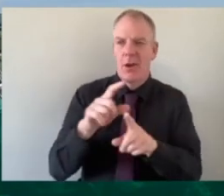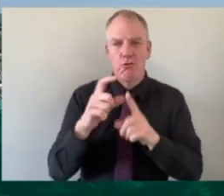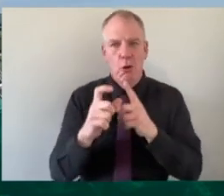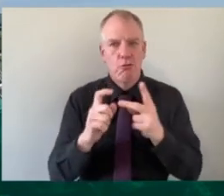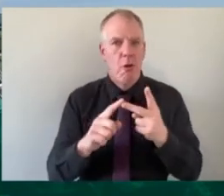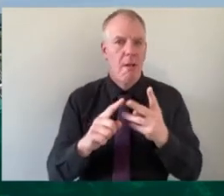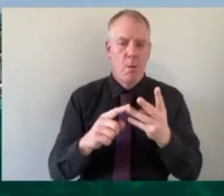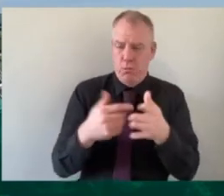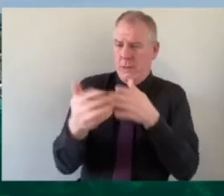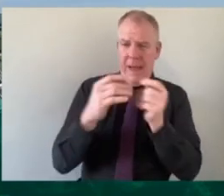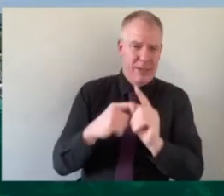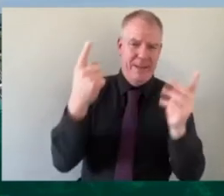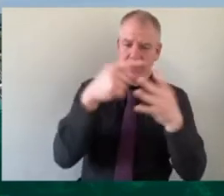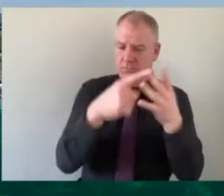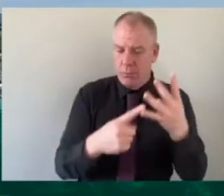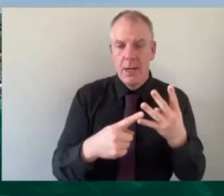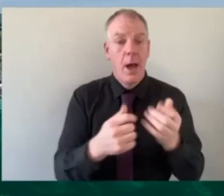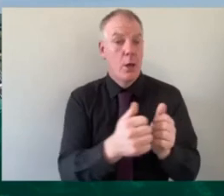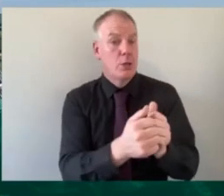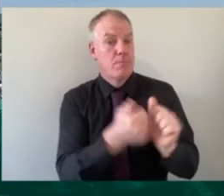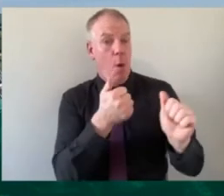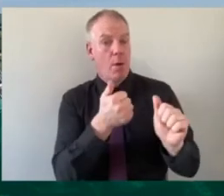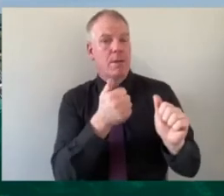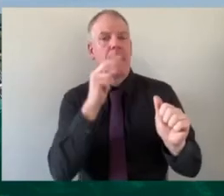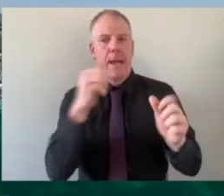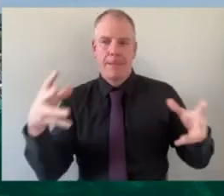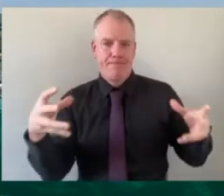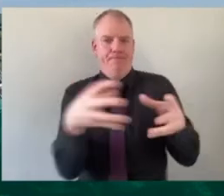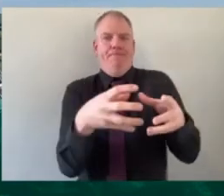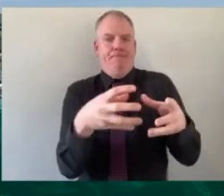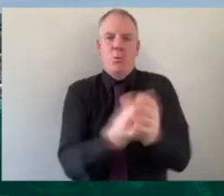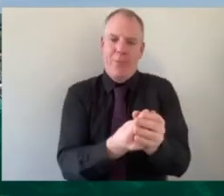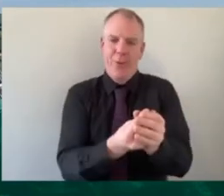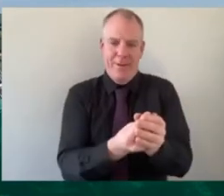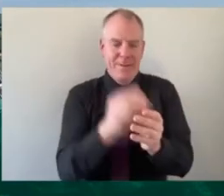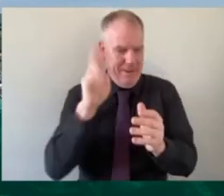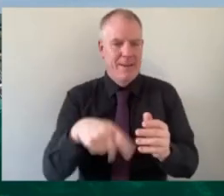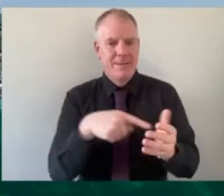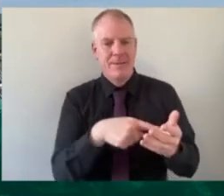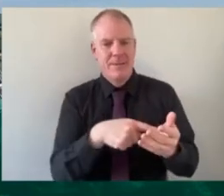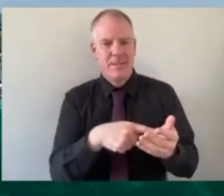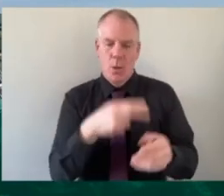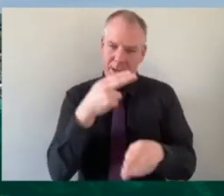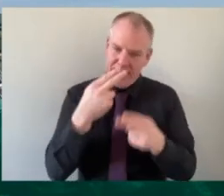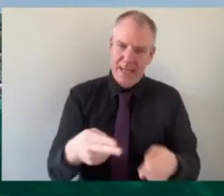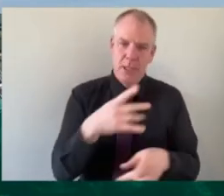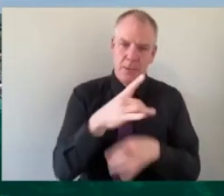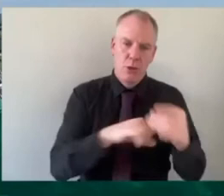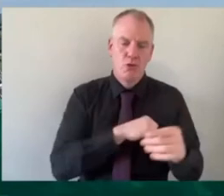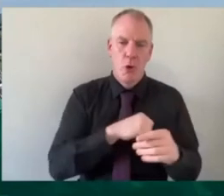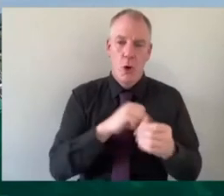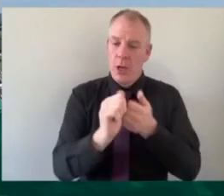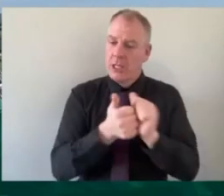or whatever um sport can be a great uh uniting theme and um we need to keep sports at the core